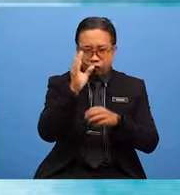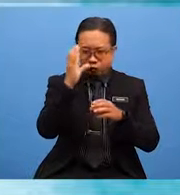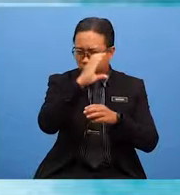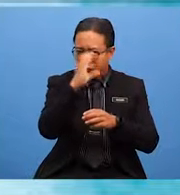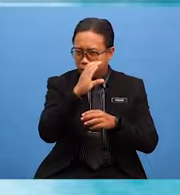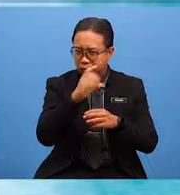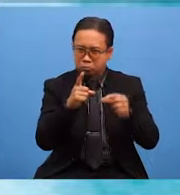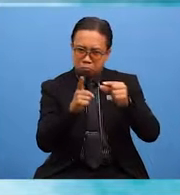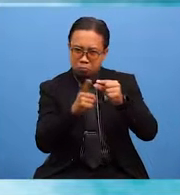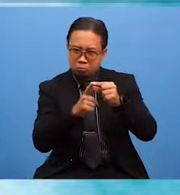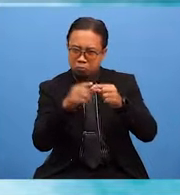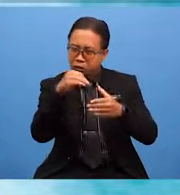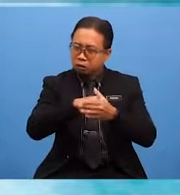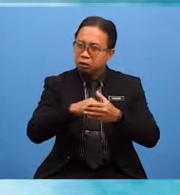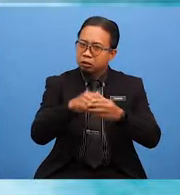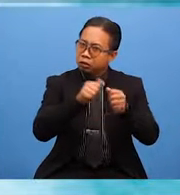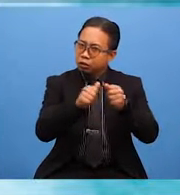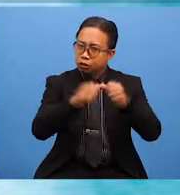and phrases in each paragraph?